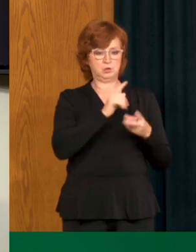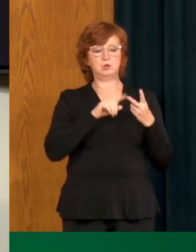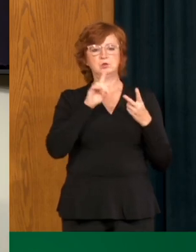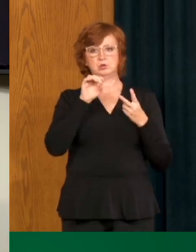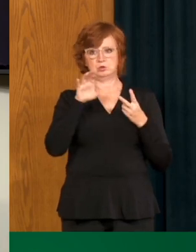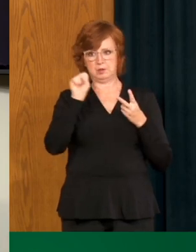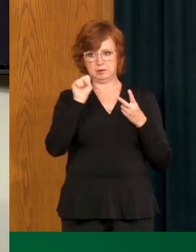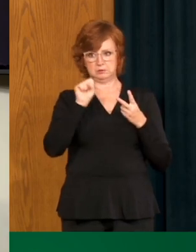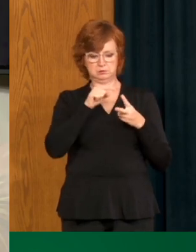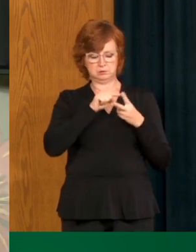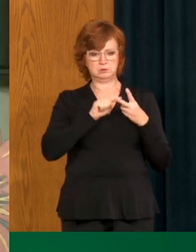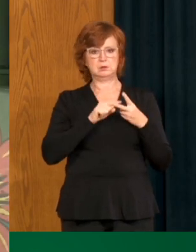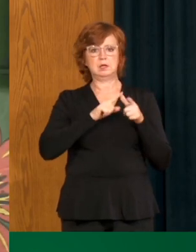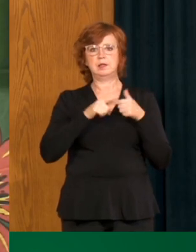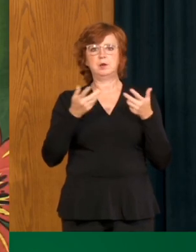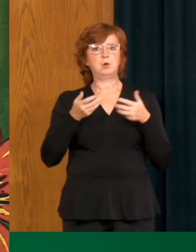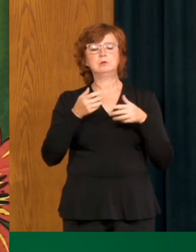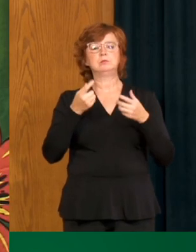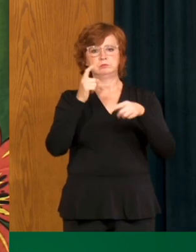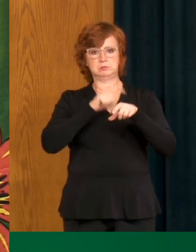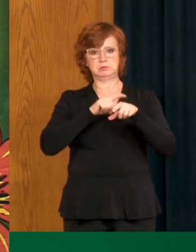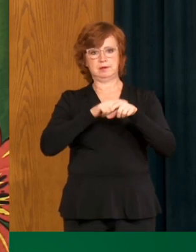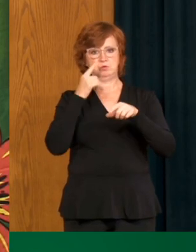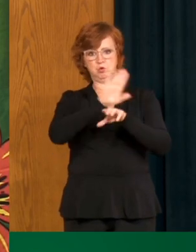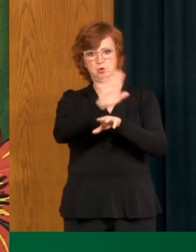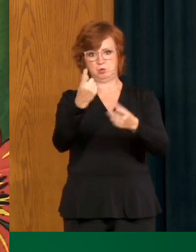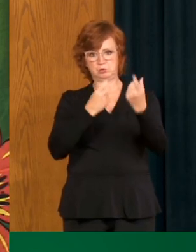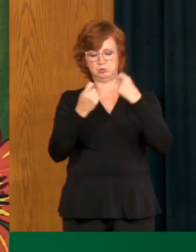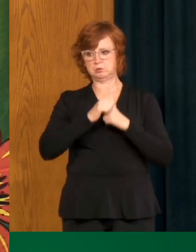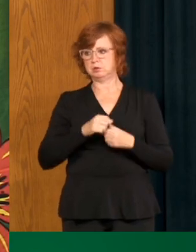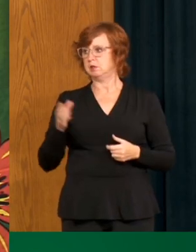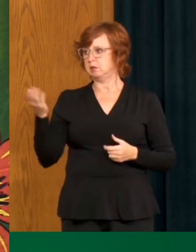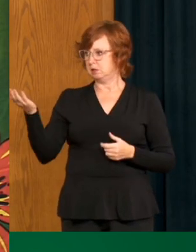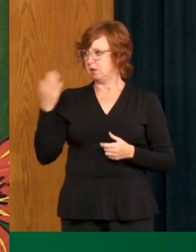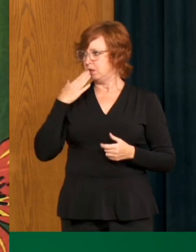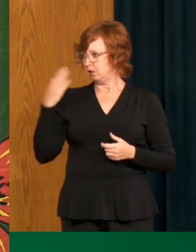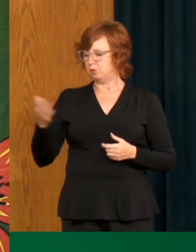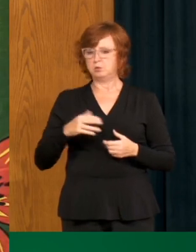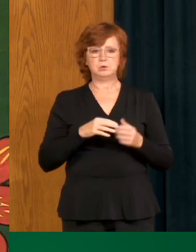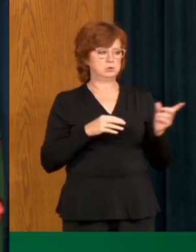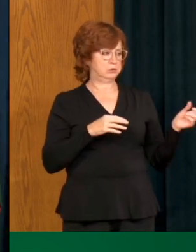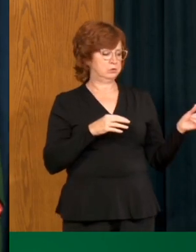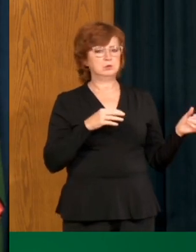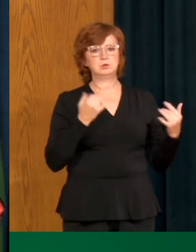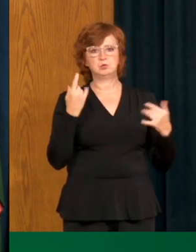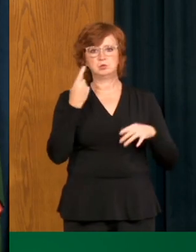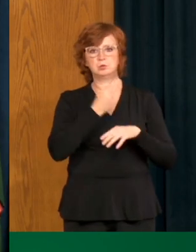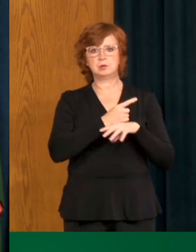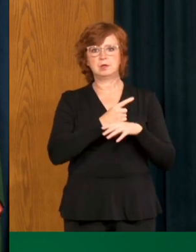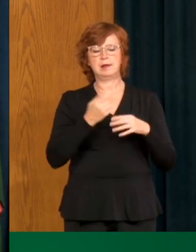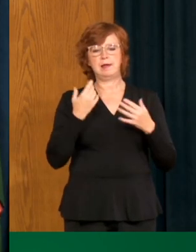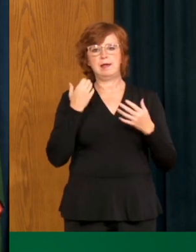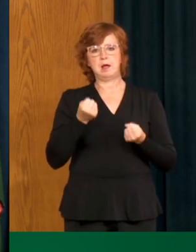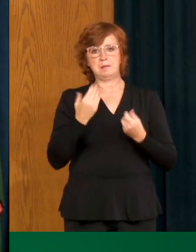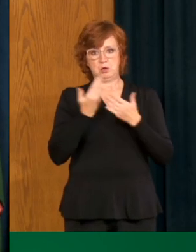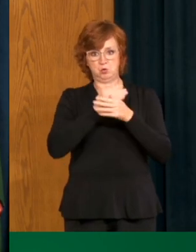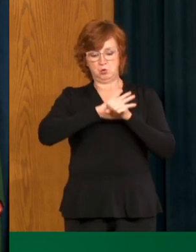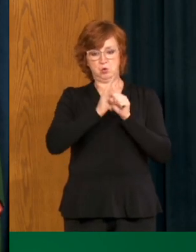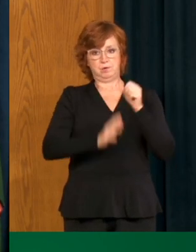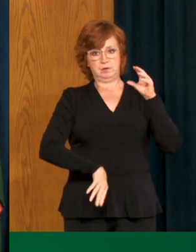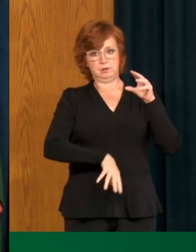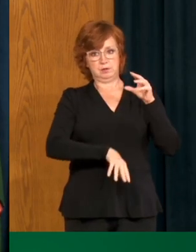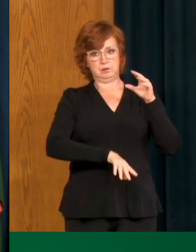time for questions thank you very much good afternoon everyone today we are reporting 50 additional cases and 44